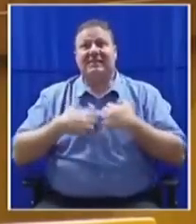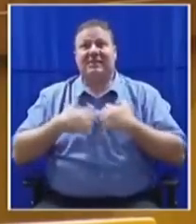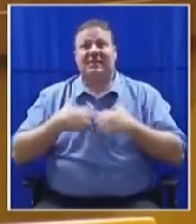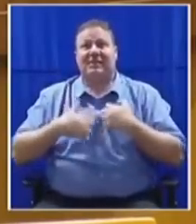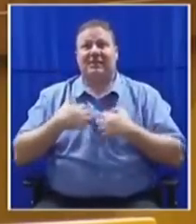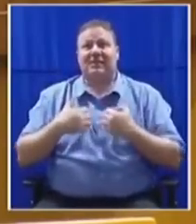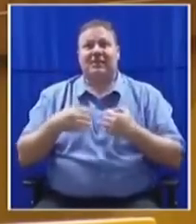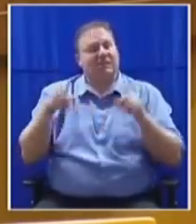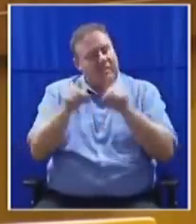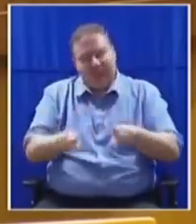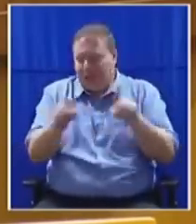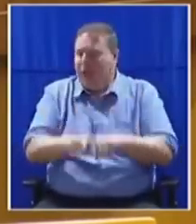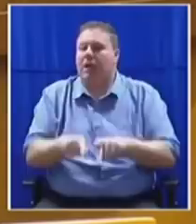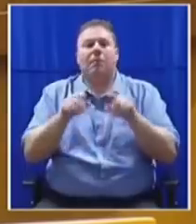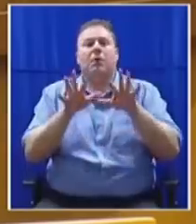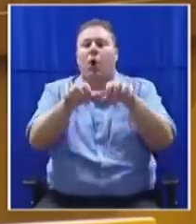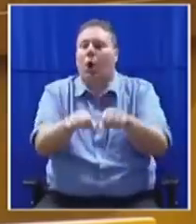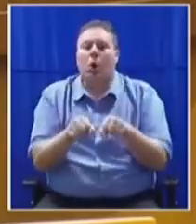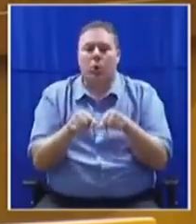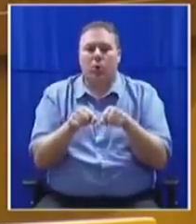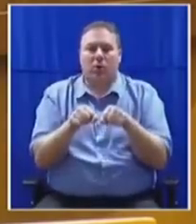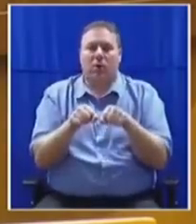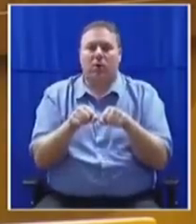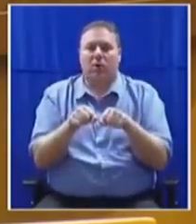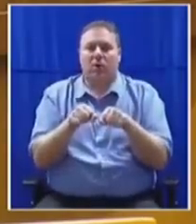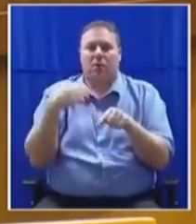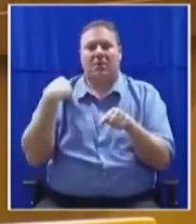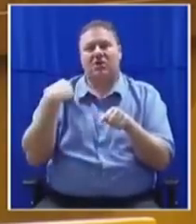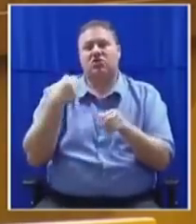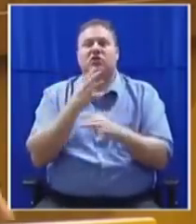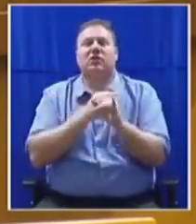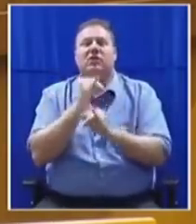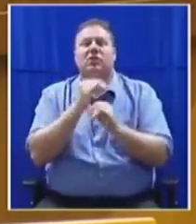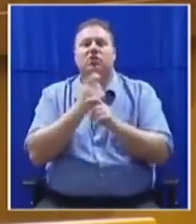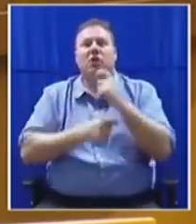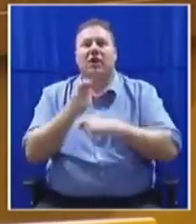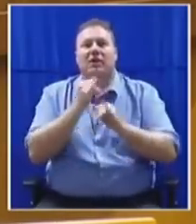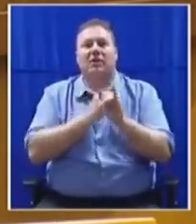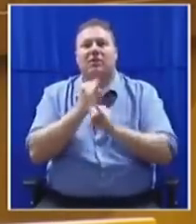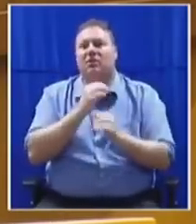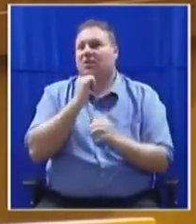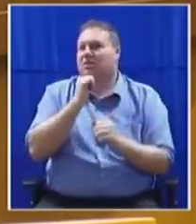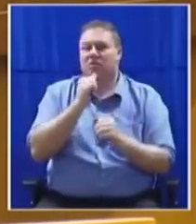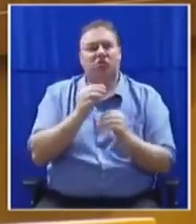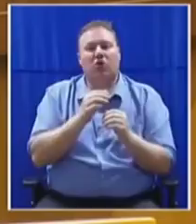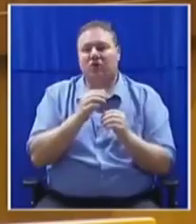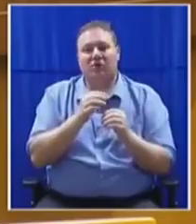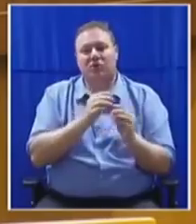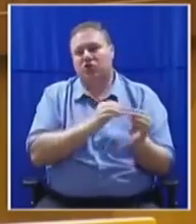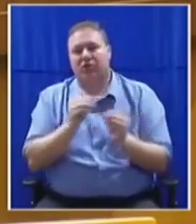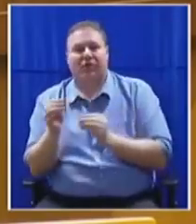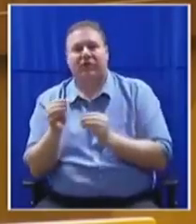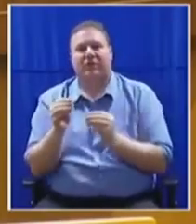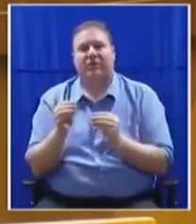-colonial exuberance of the Minister of Trade and Industry, does not fundamentally shift the economic